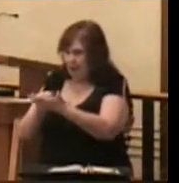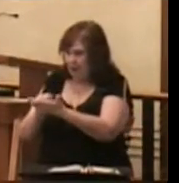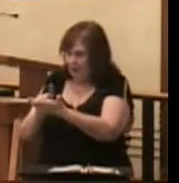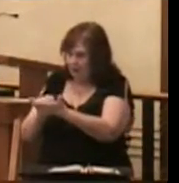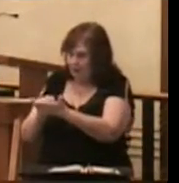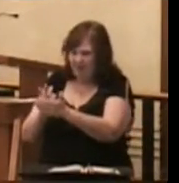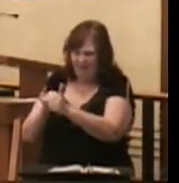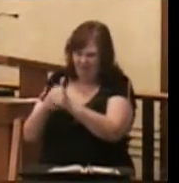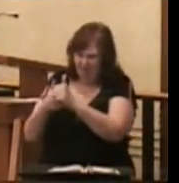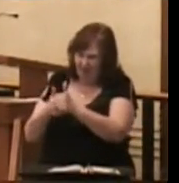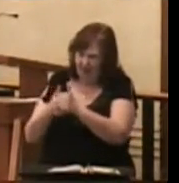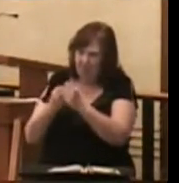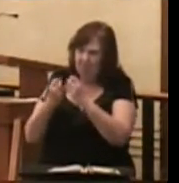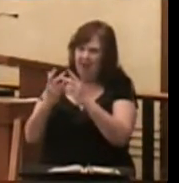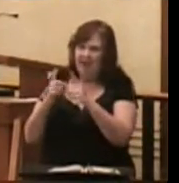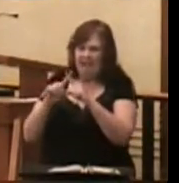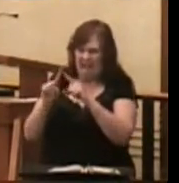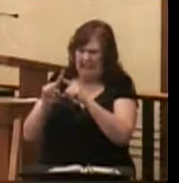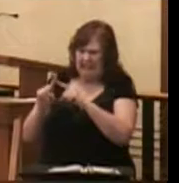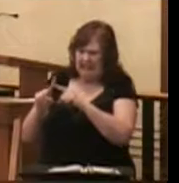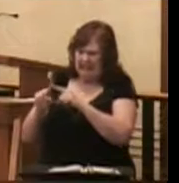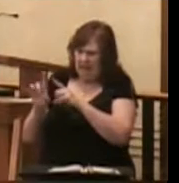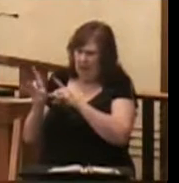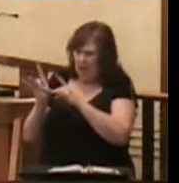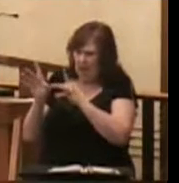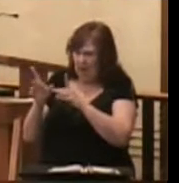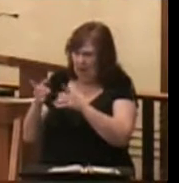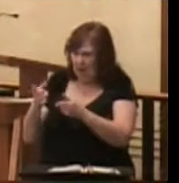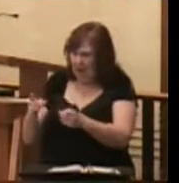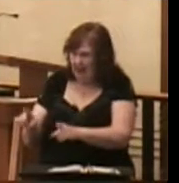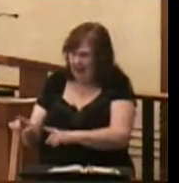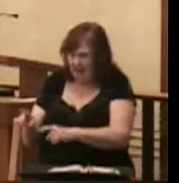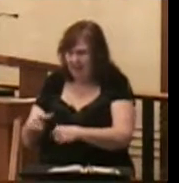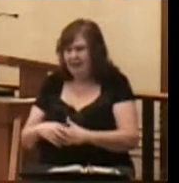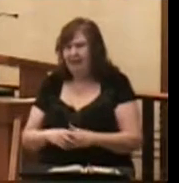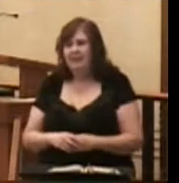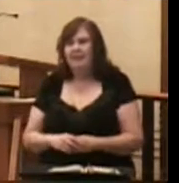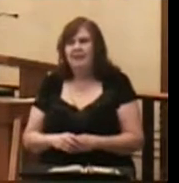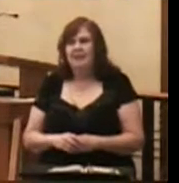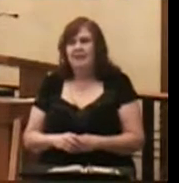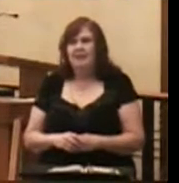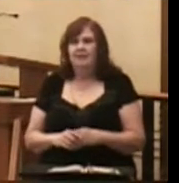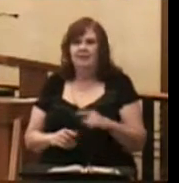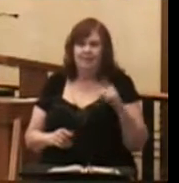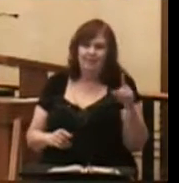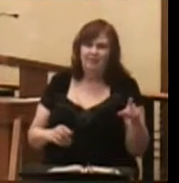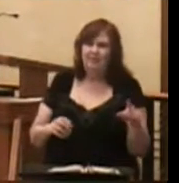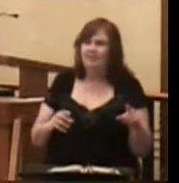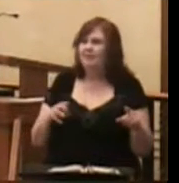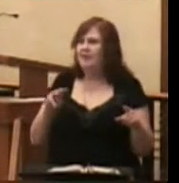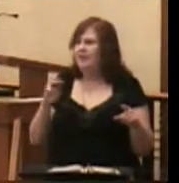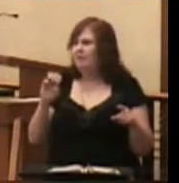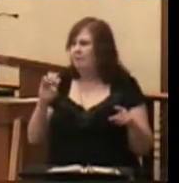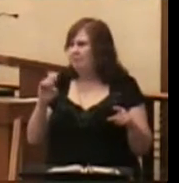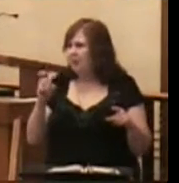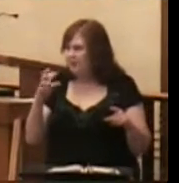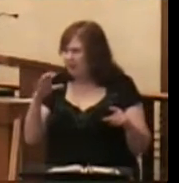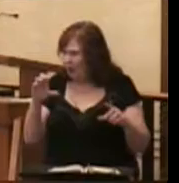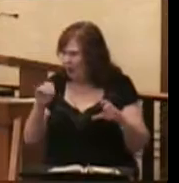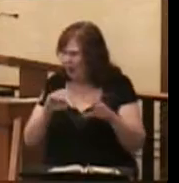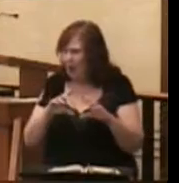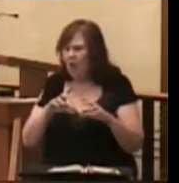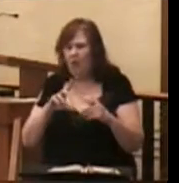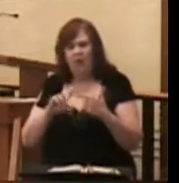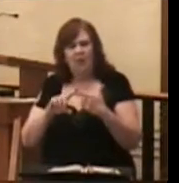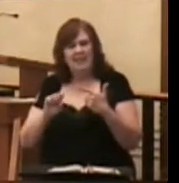following these many natural disasters in the Caribbean and Mexico and the southern